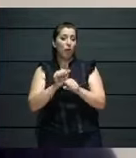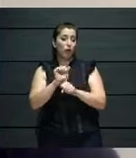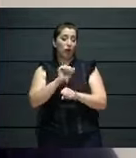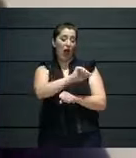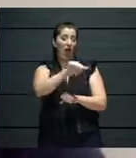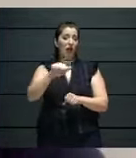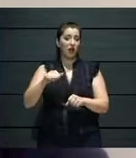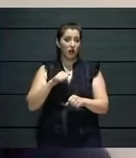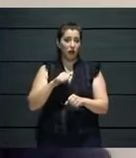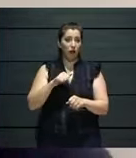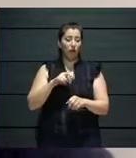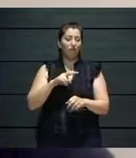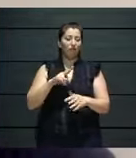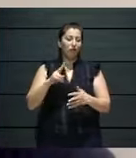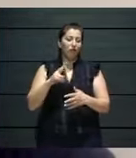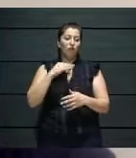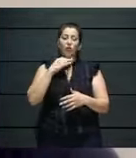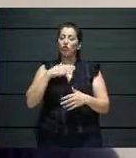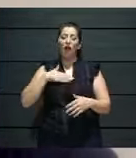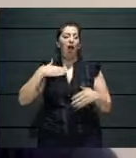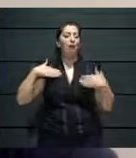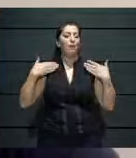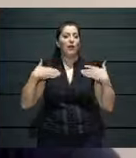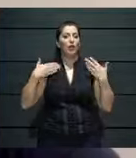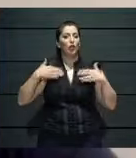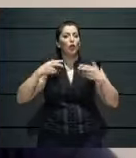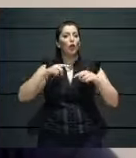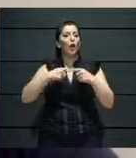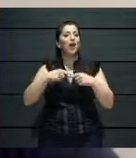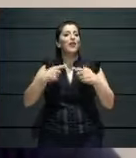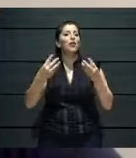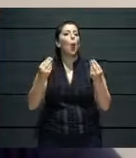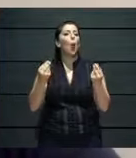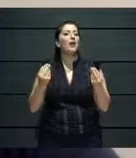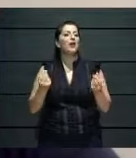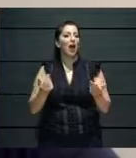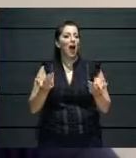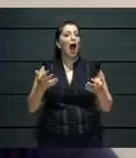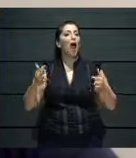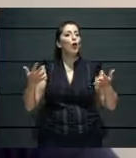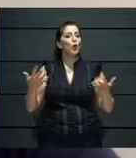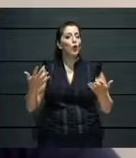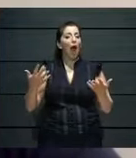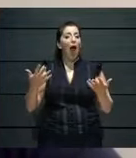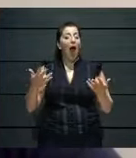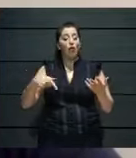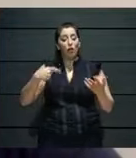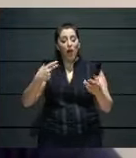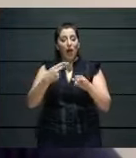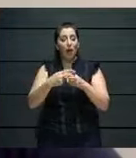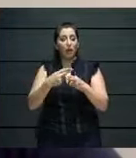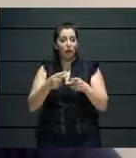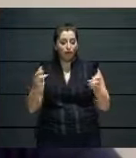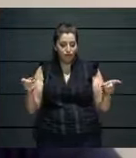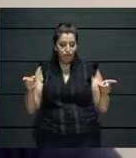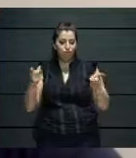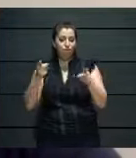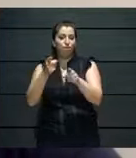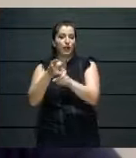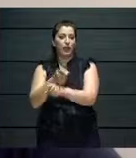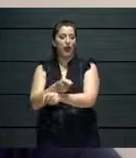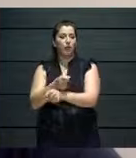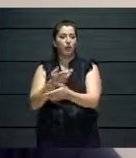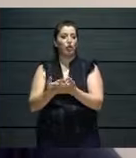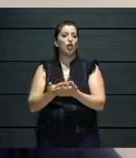asked one of our young makers to make a performance, especially for the night hotel. And she created something, Alina Arbo, she's called, she